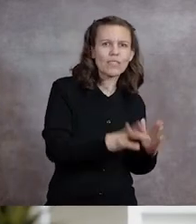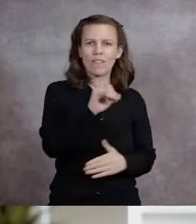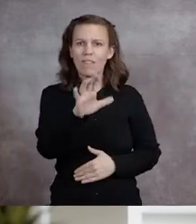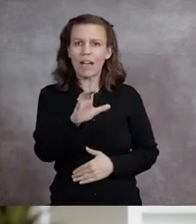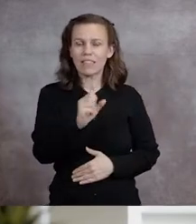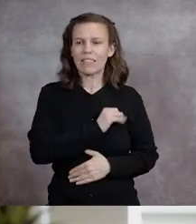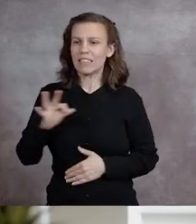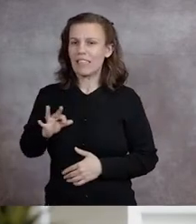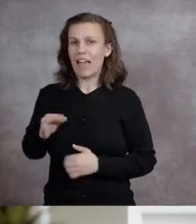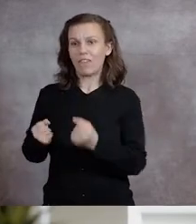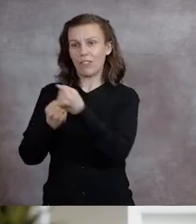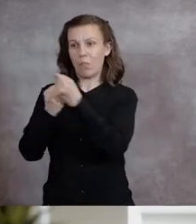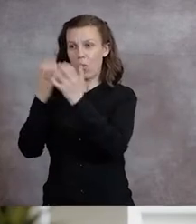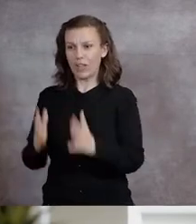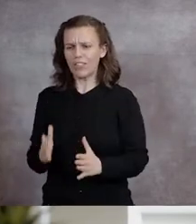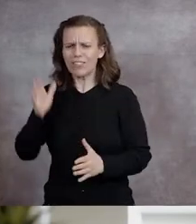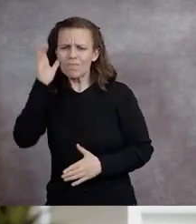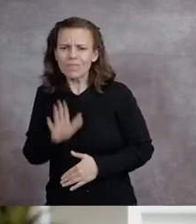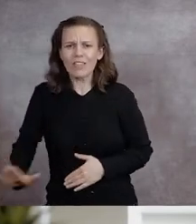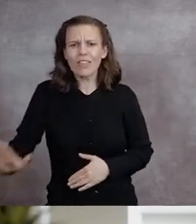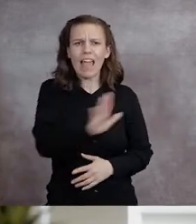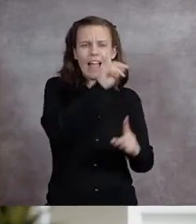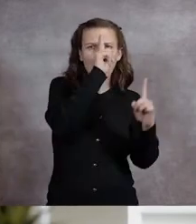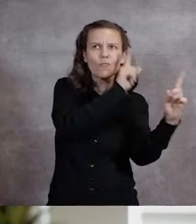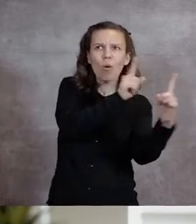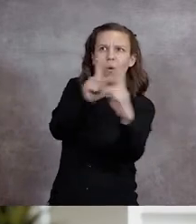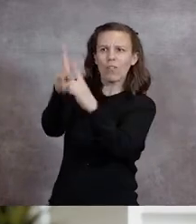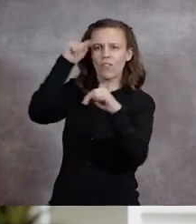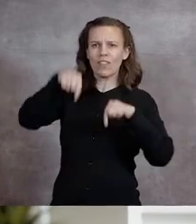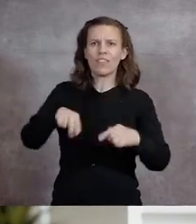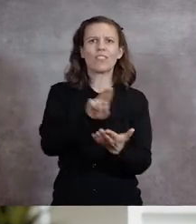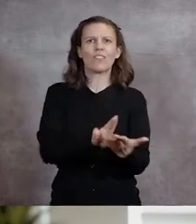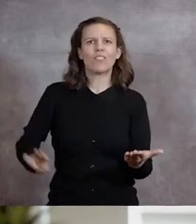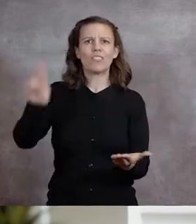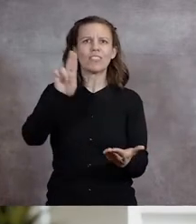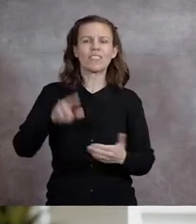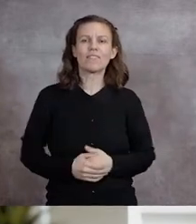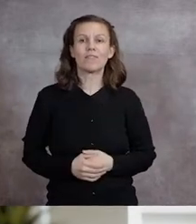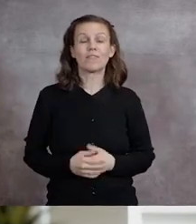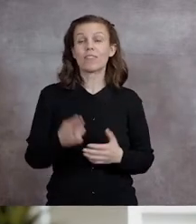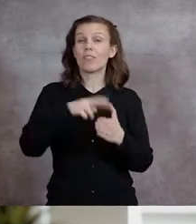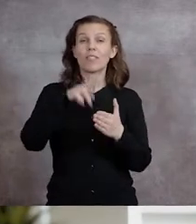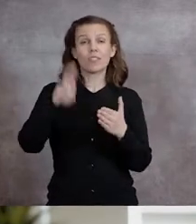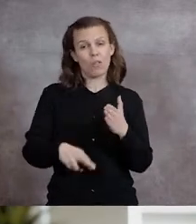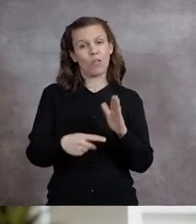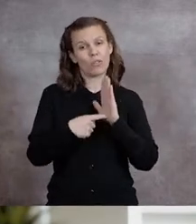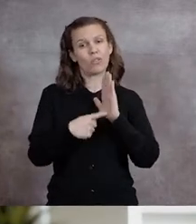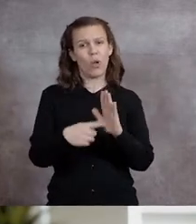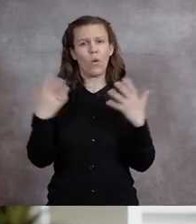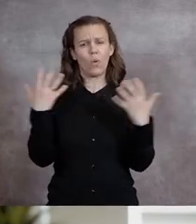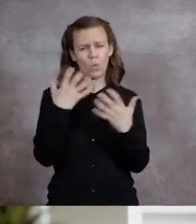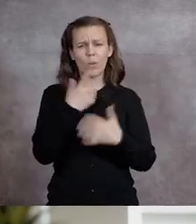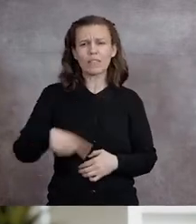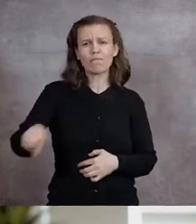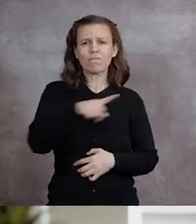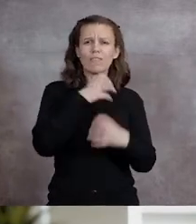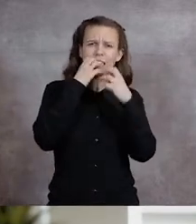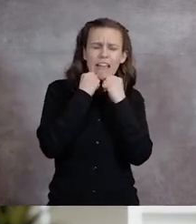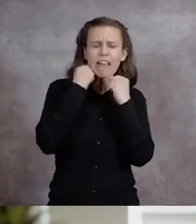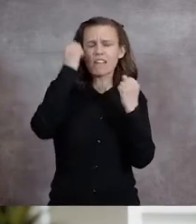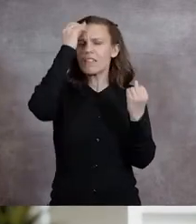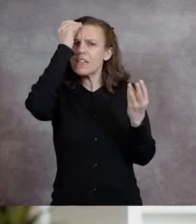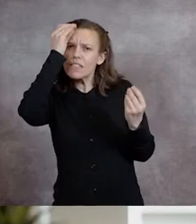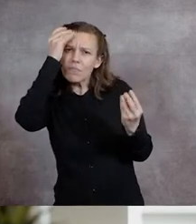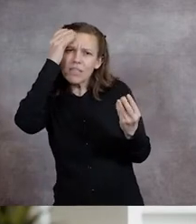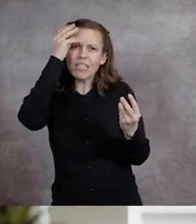staff, and supporters, and learn of their aspirations for our university. The results reflect the serious care,